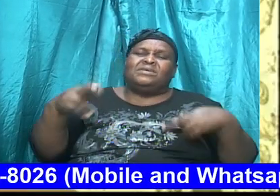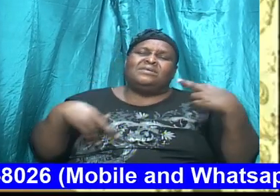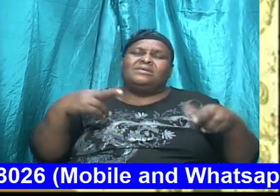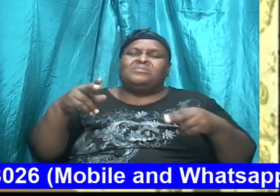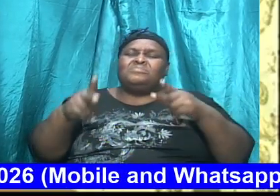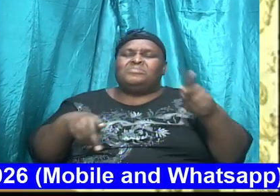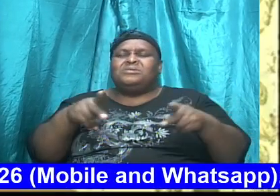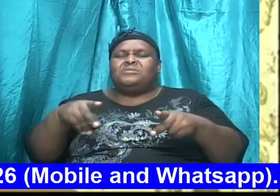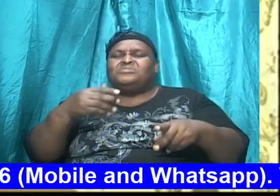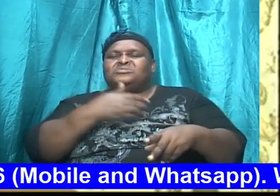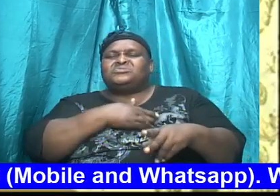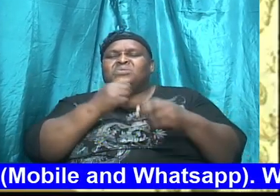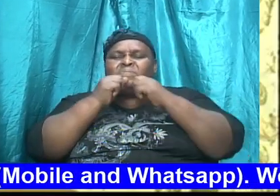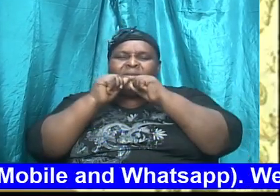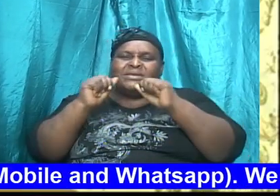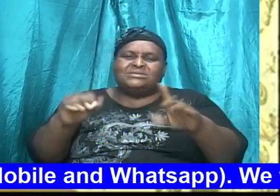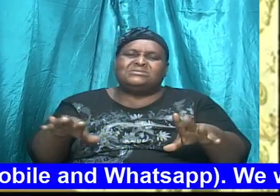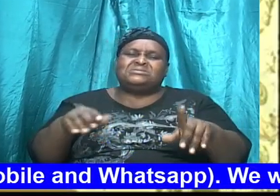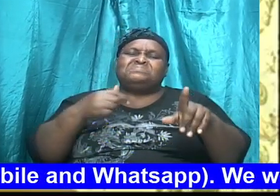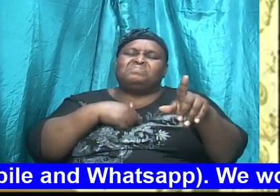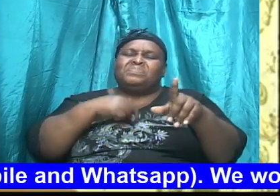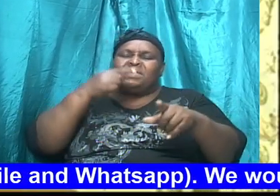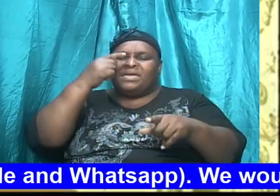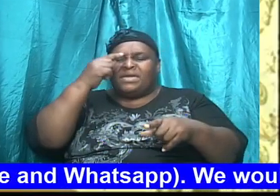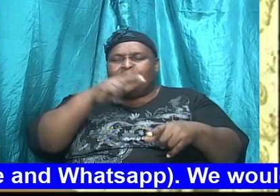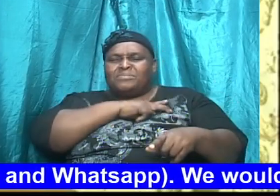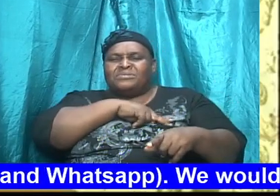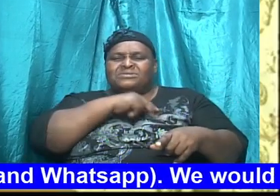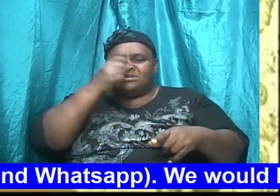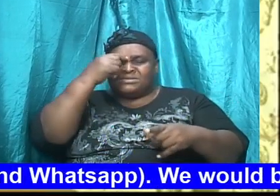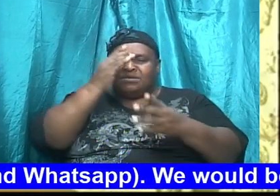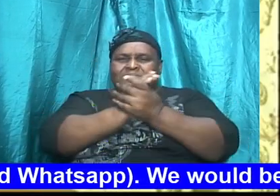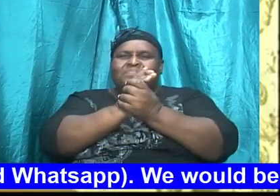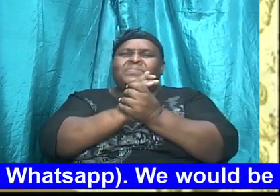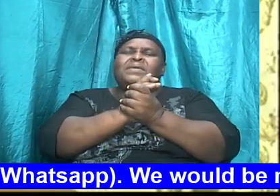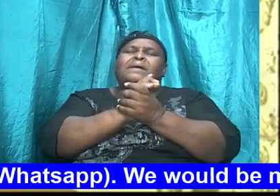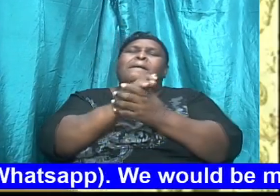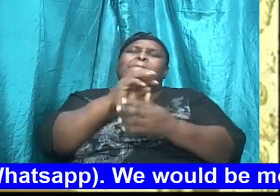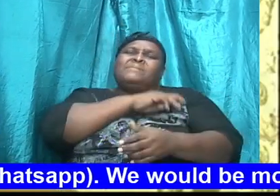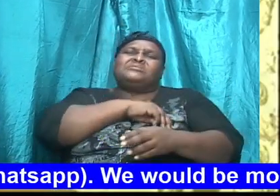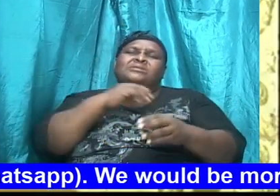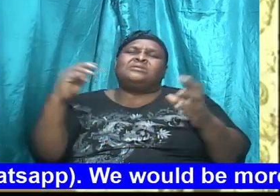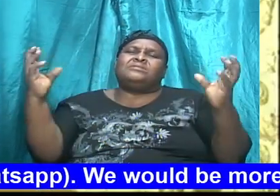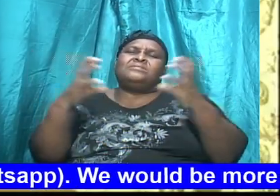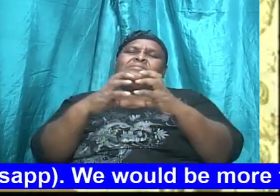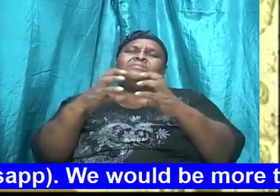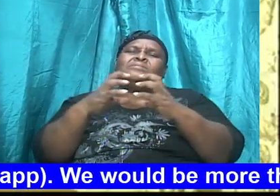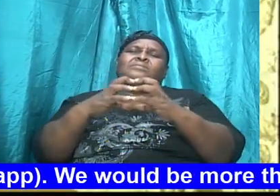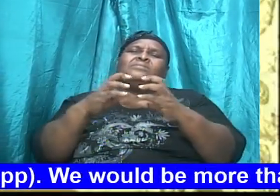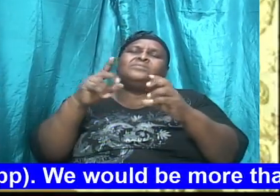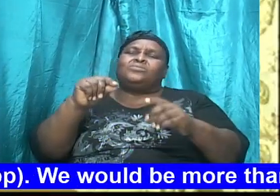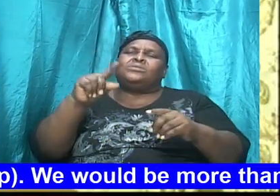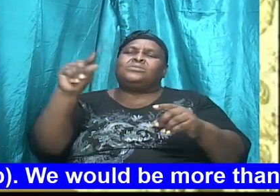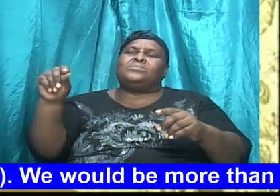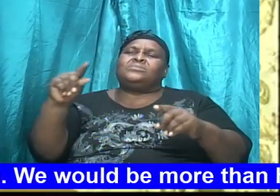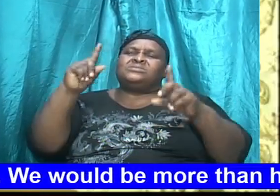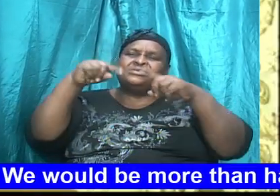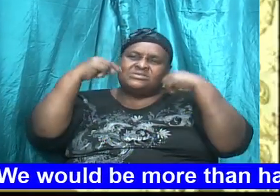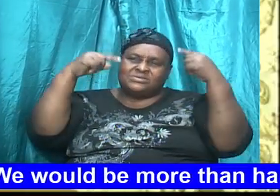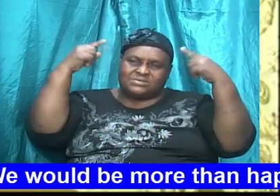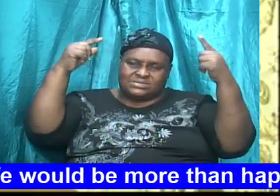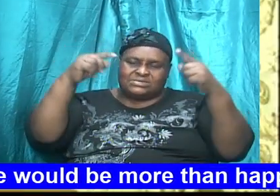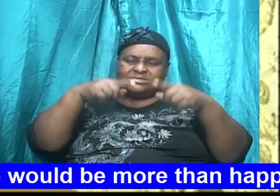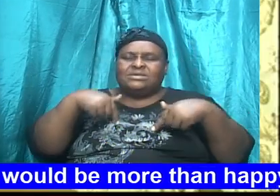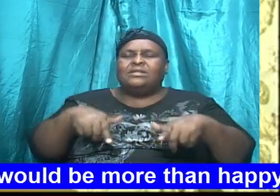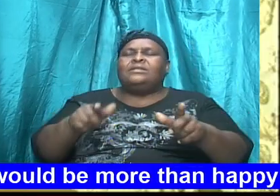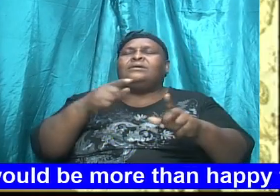blessed, and I personally believe missions convention 2020 was a success, so let us pray, Lord